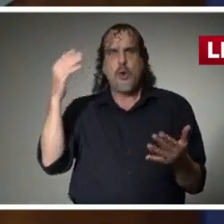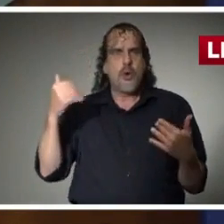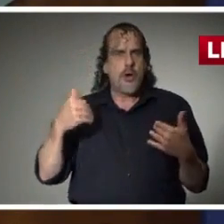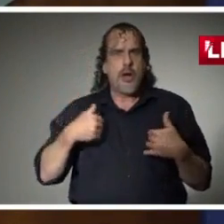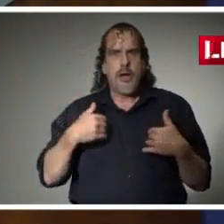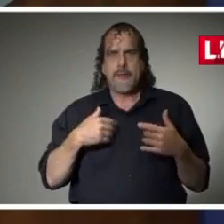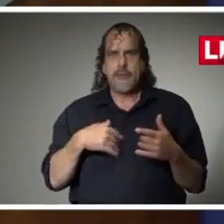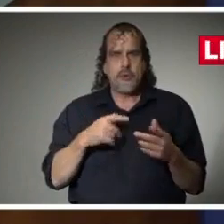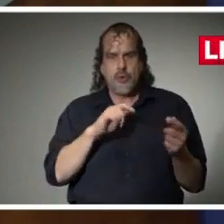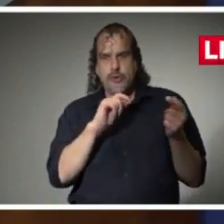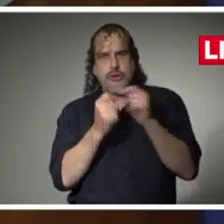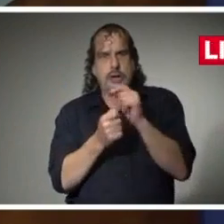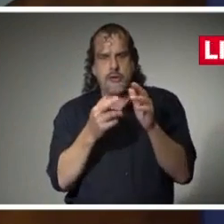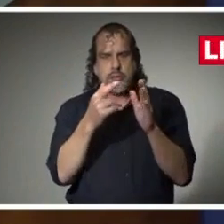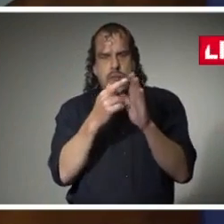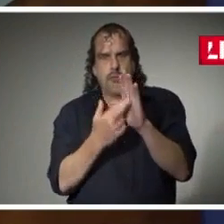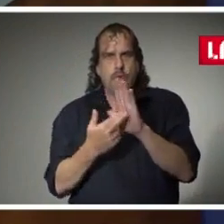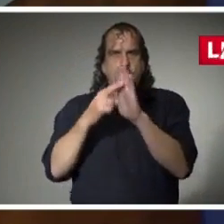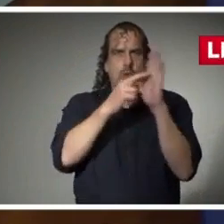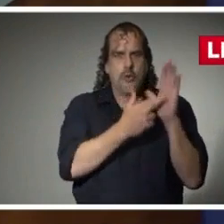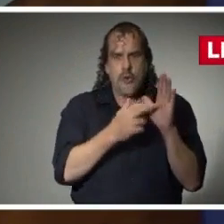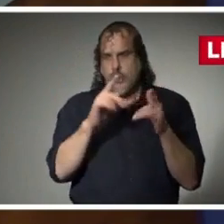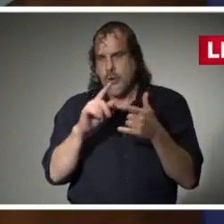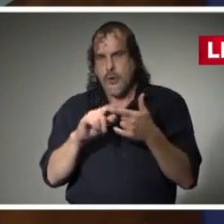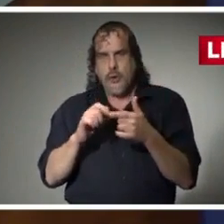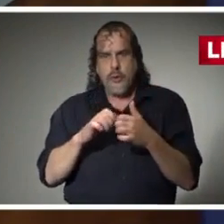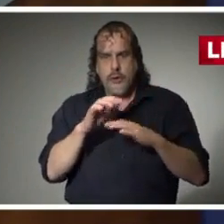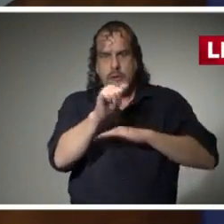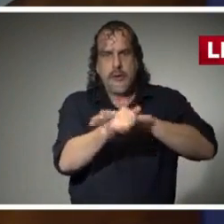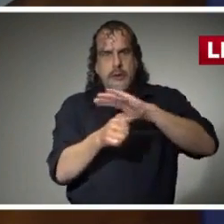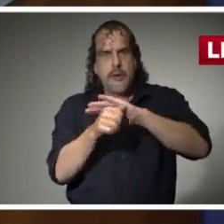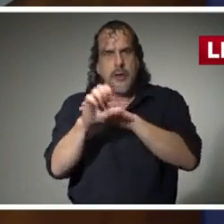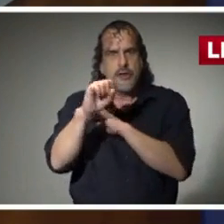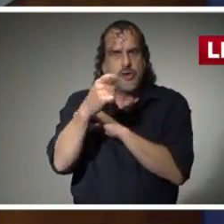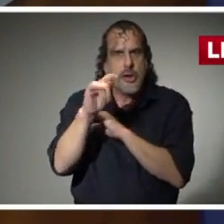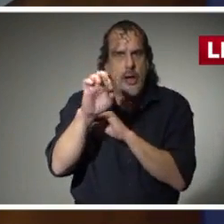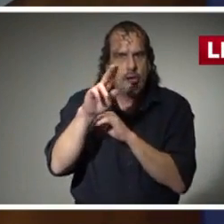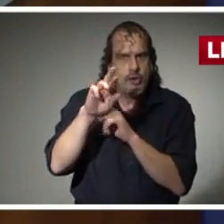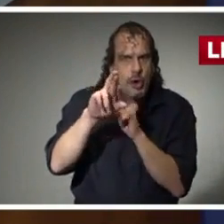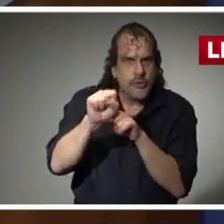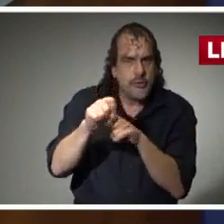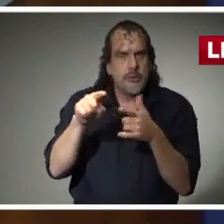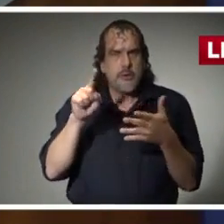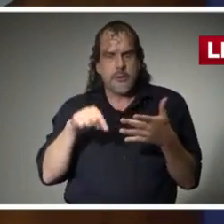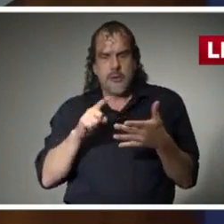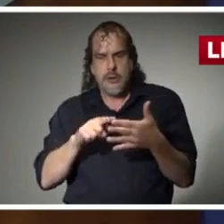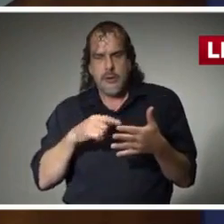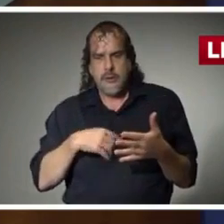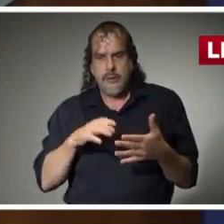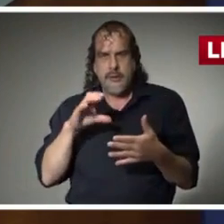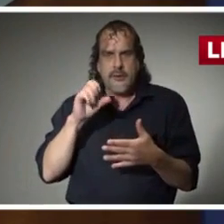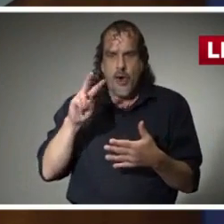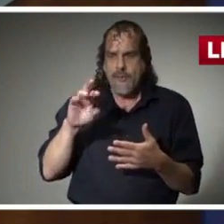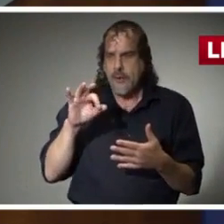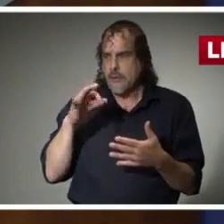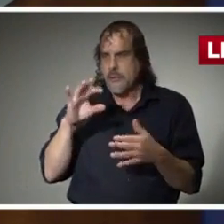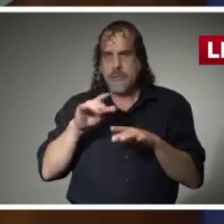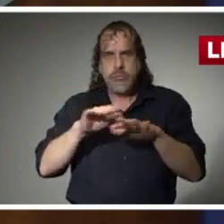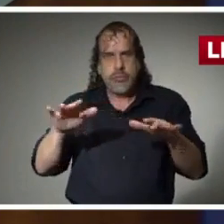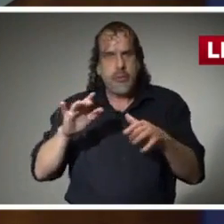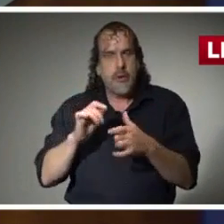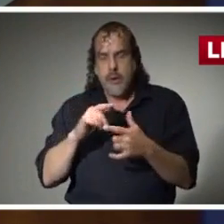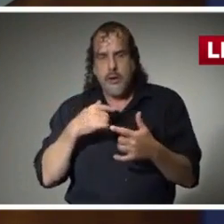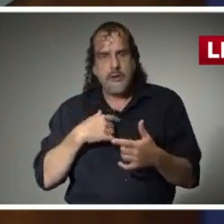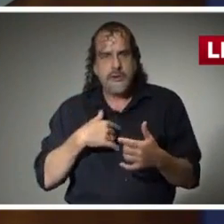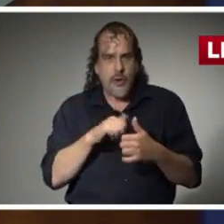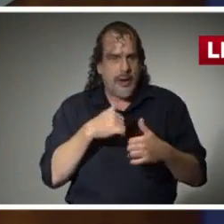change protocol a little bit. When it comes to shelters, for instance, we've got to make sure in this covid environment that we have shelters